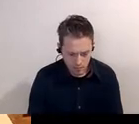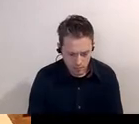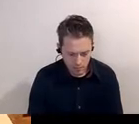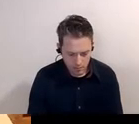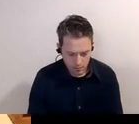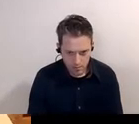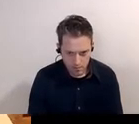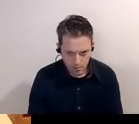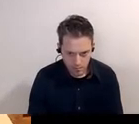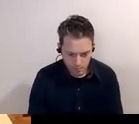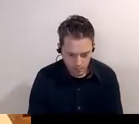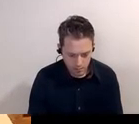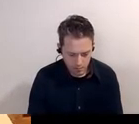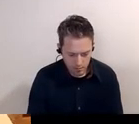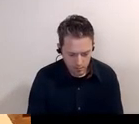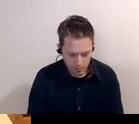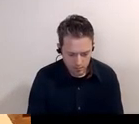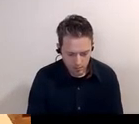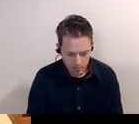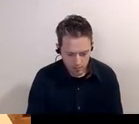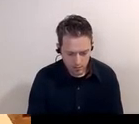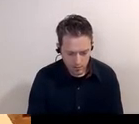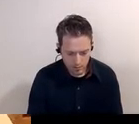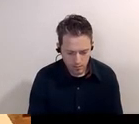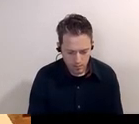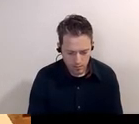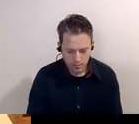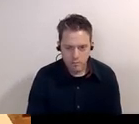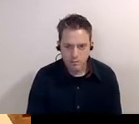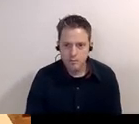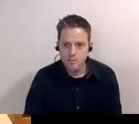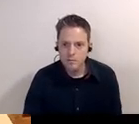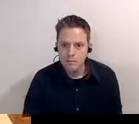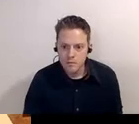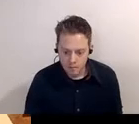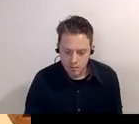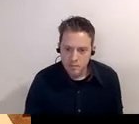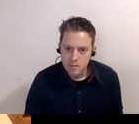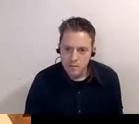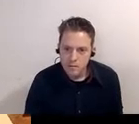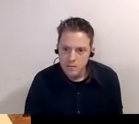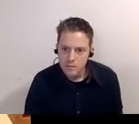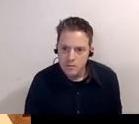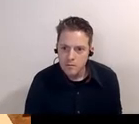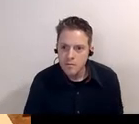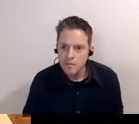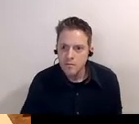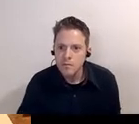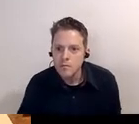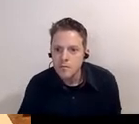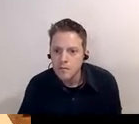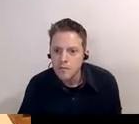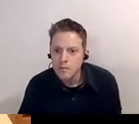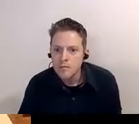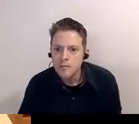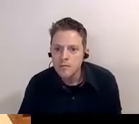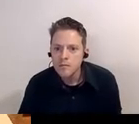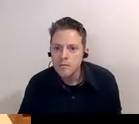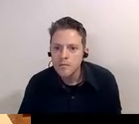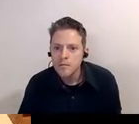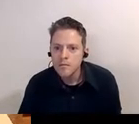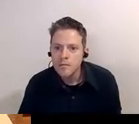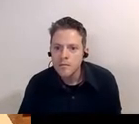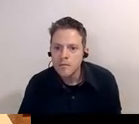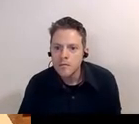uh the the newly renovated library um and it was it was these cigar rollers that were some of the